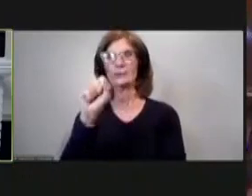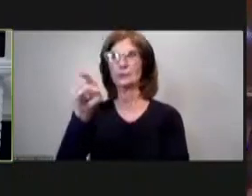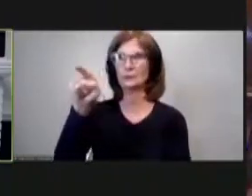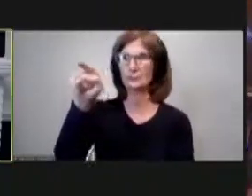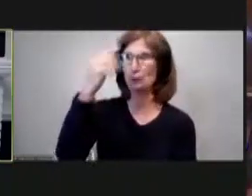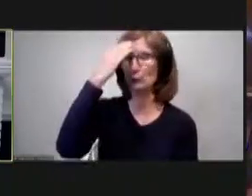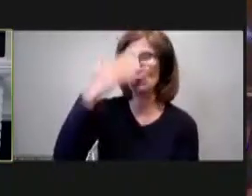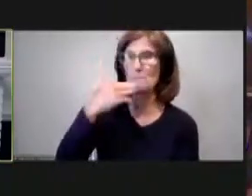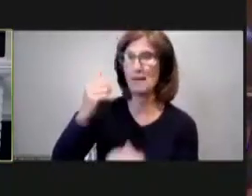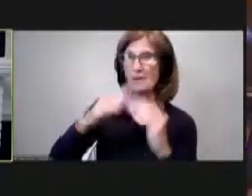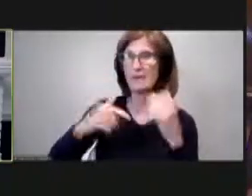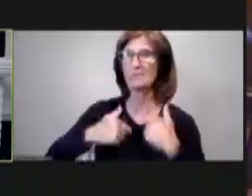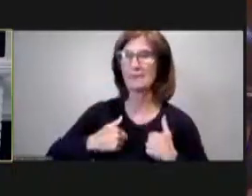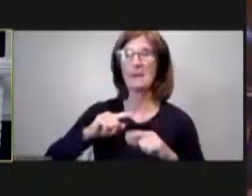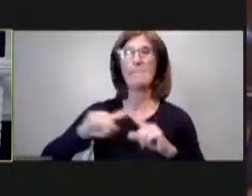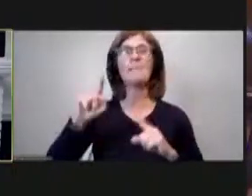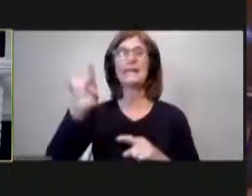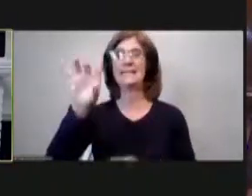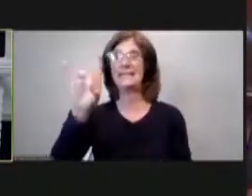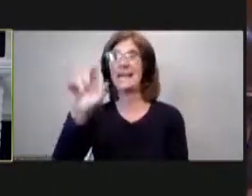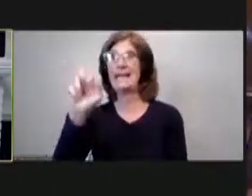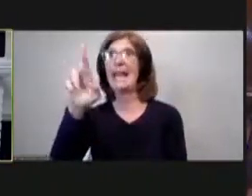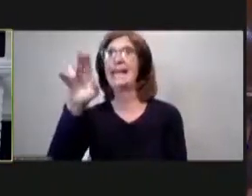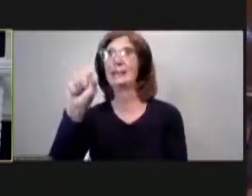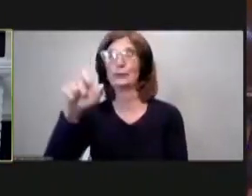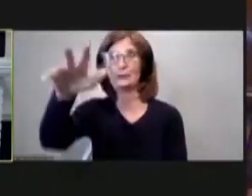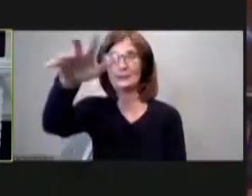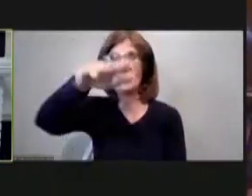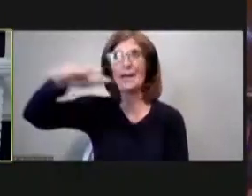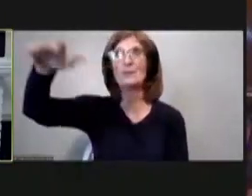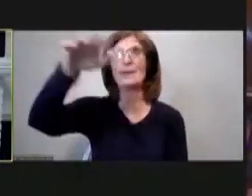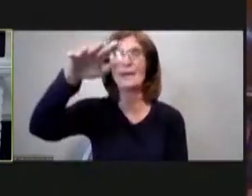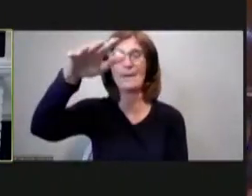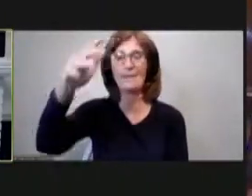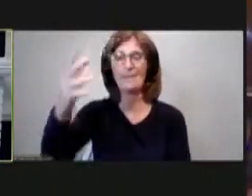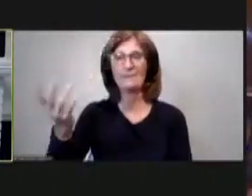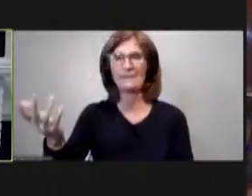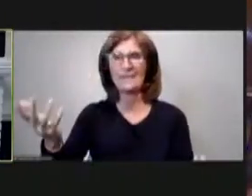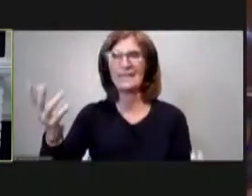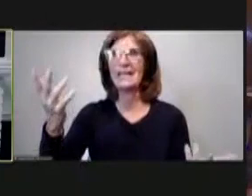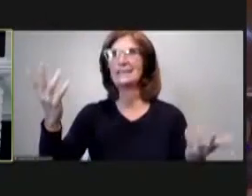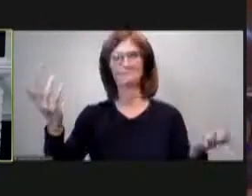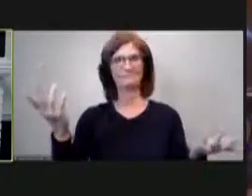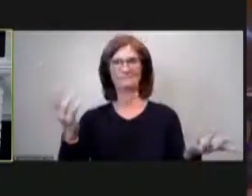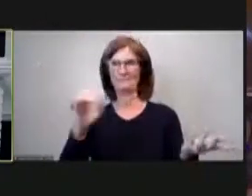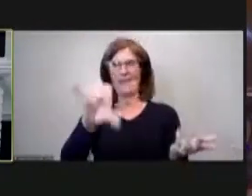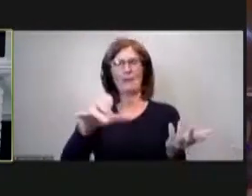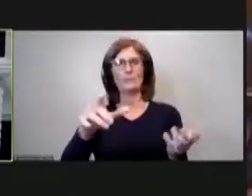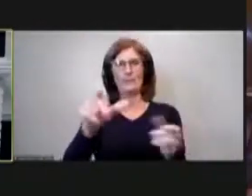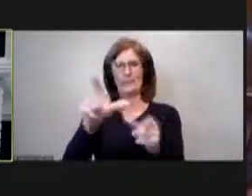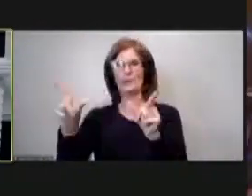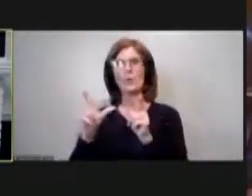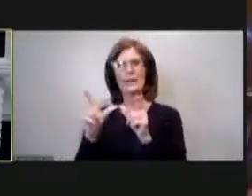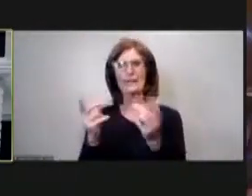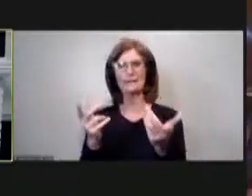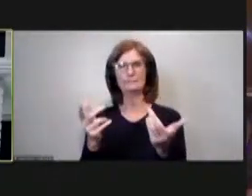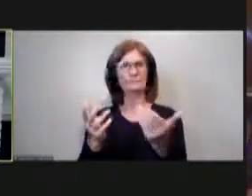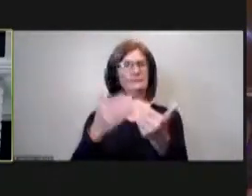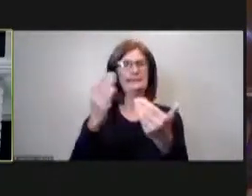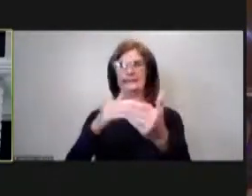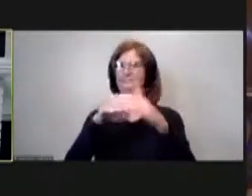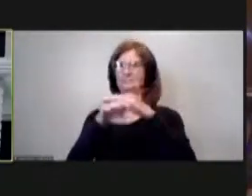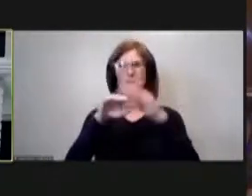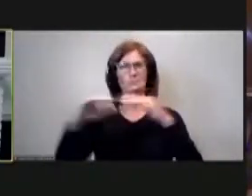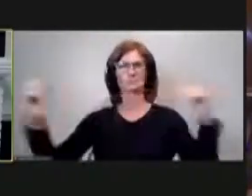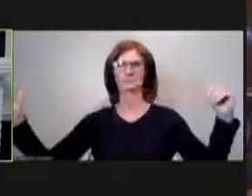do um and it's an eight acre site um and uh so that would be located you know easily accessible